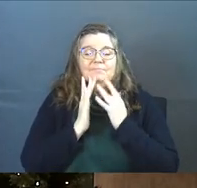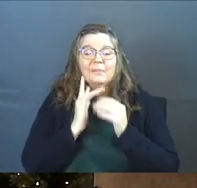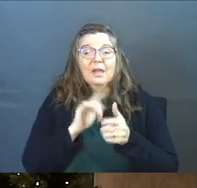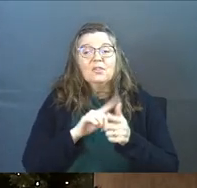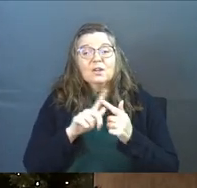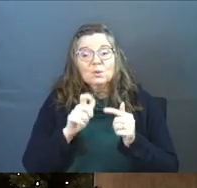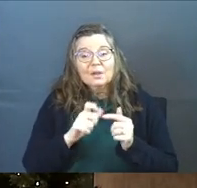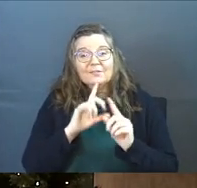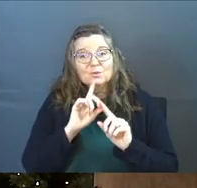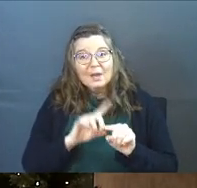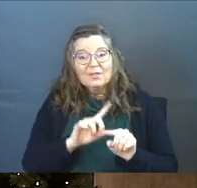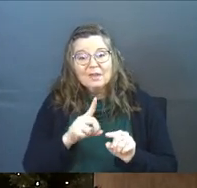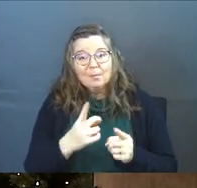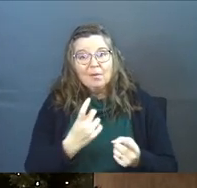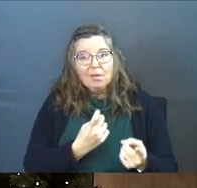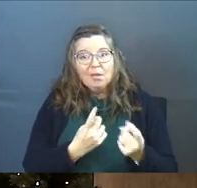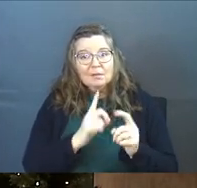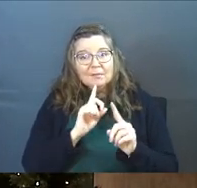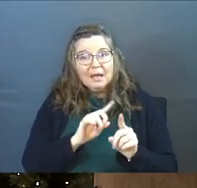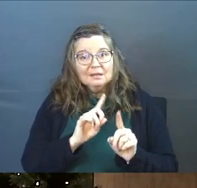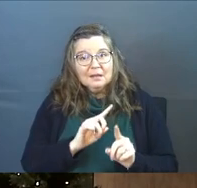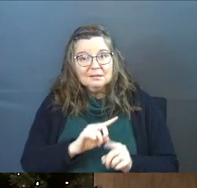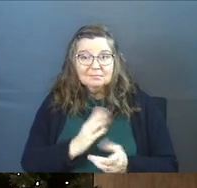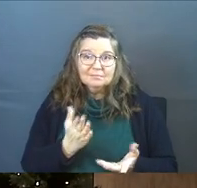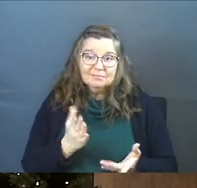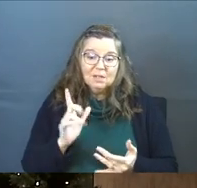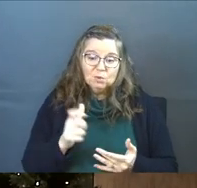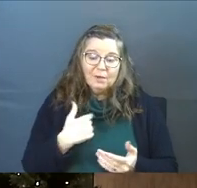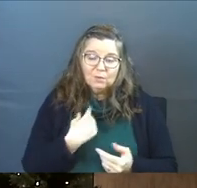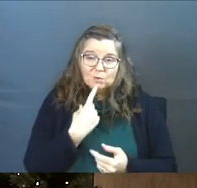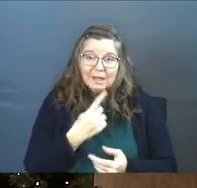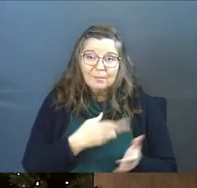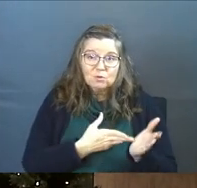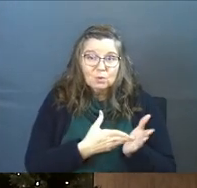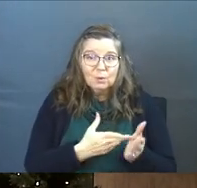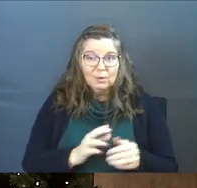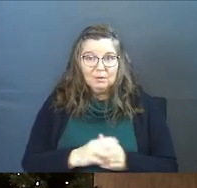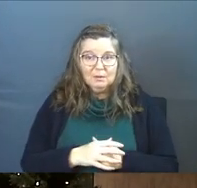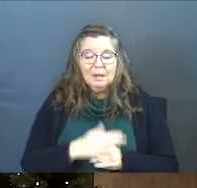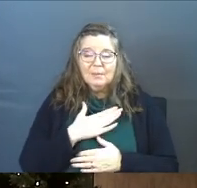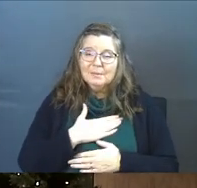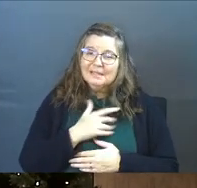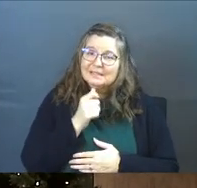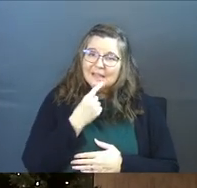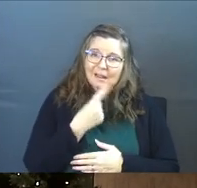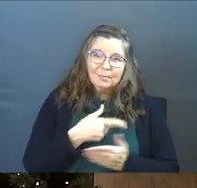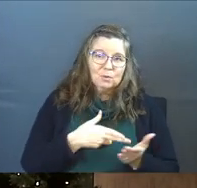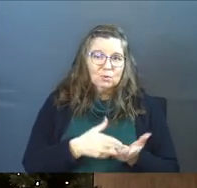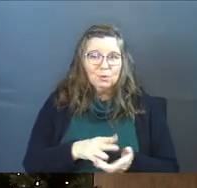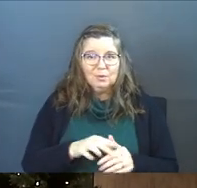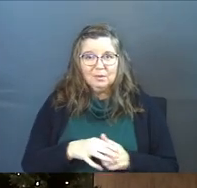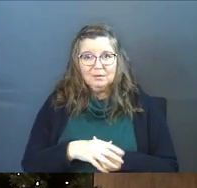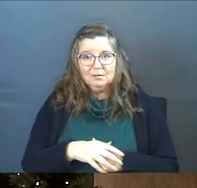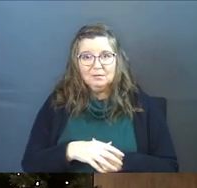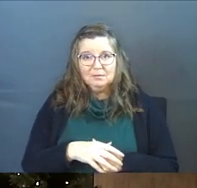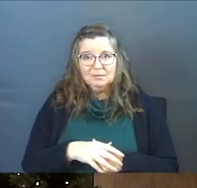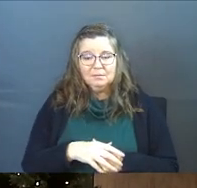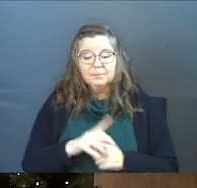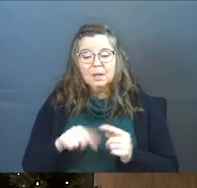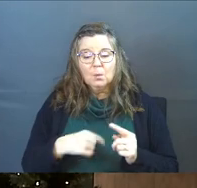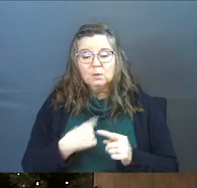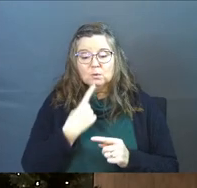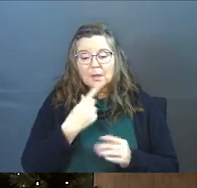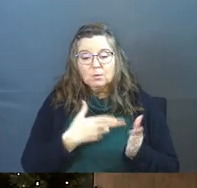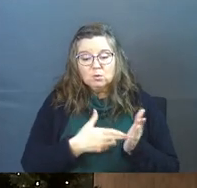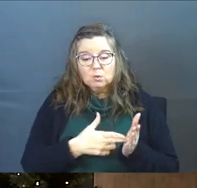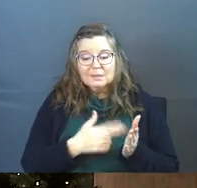And then you'll have to answer them when the time comes. You have to tell them the truth. Please tell them the truth. And